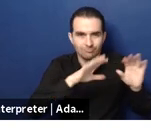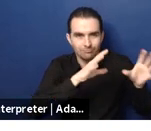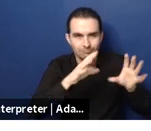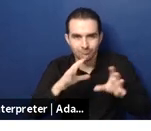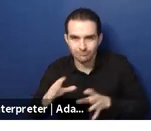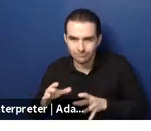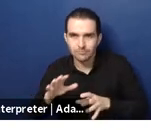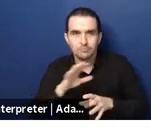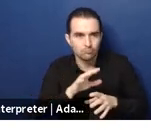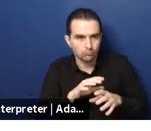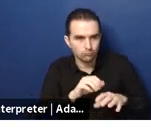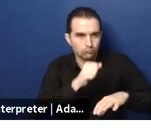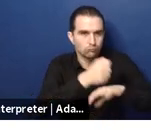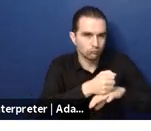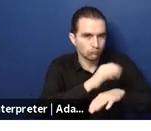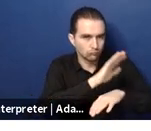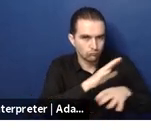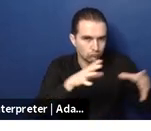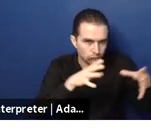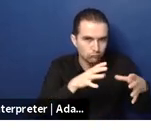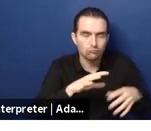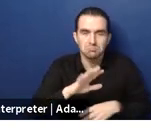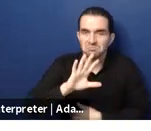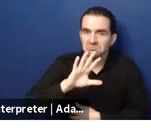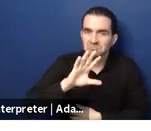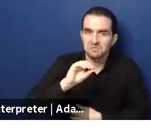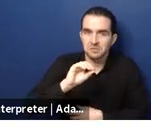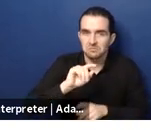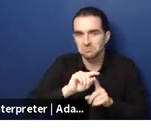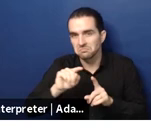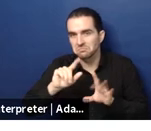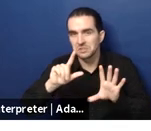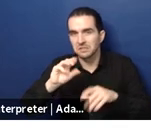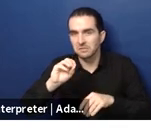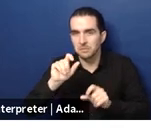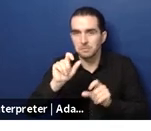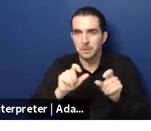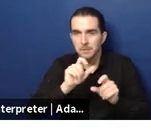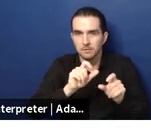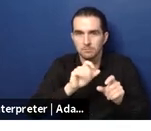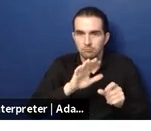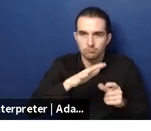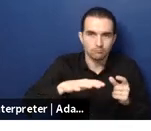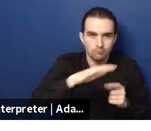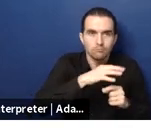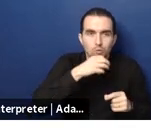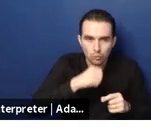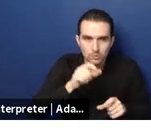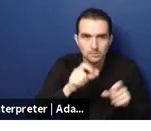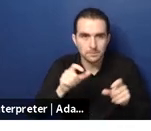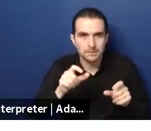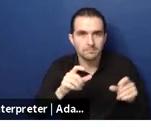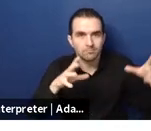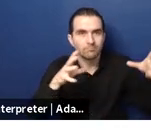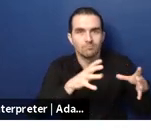which allows them to do their um activities they're extremely well trained they're extremely well managed um by themselves there's a lot of